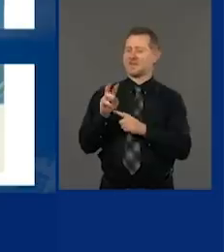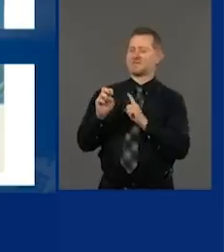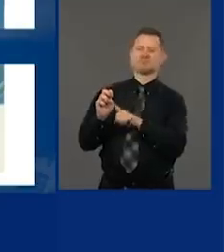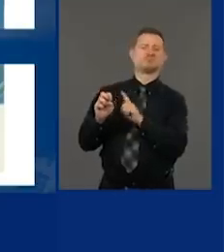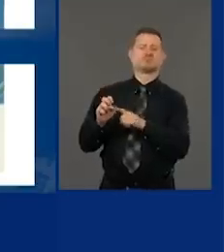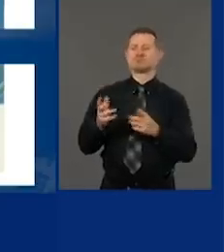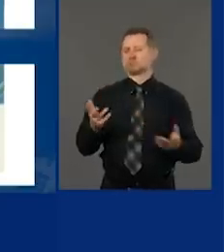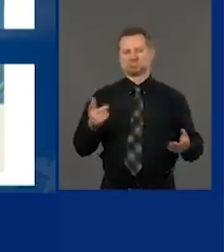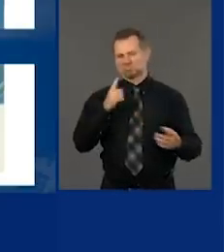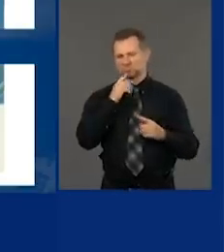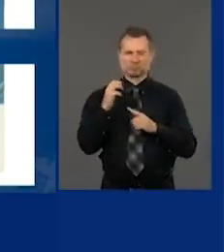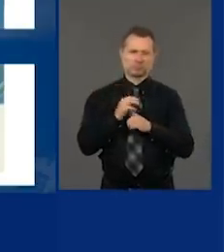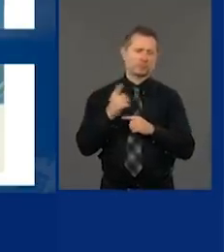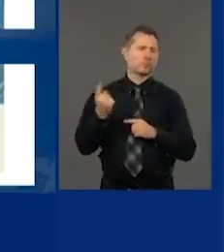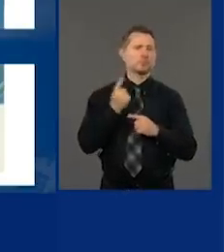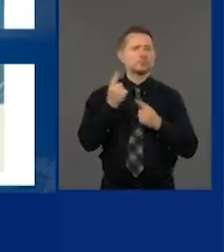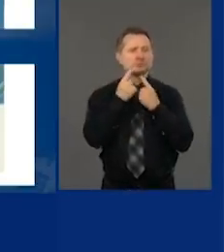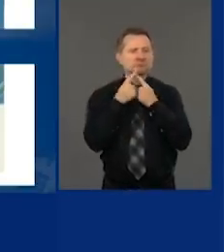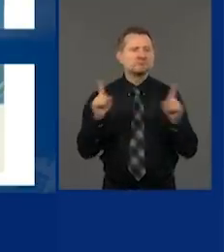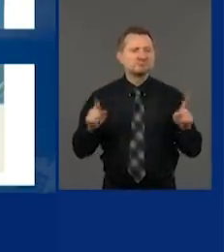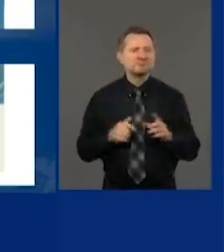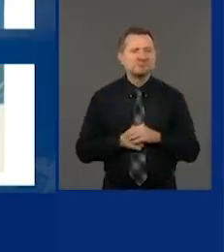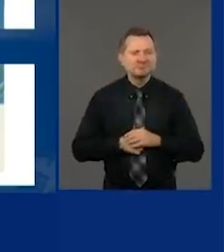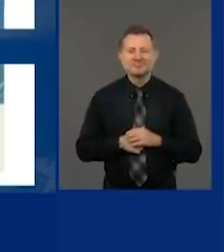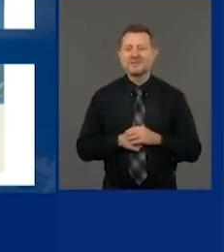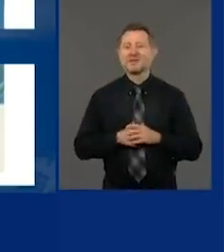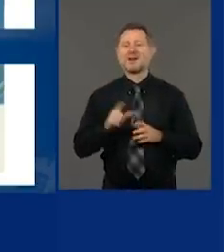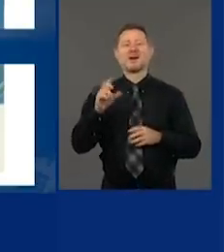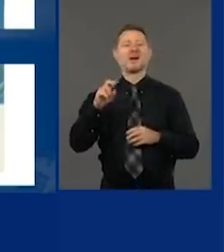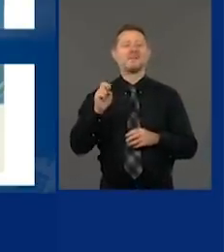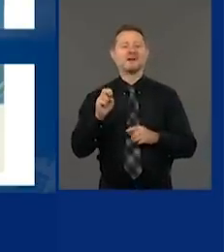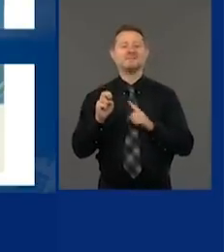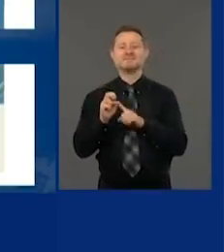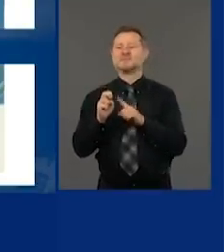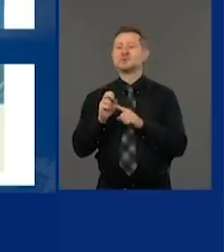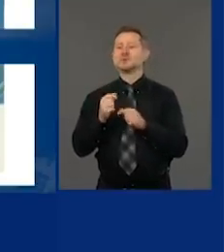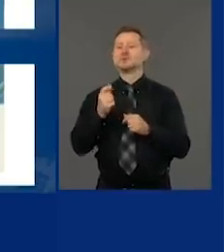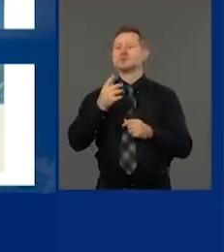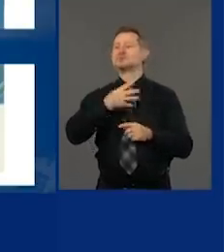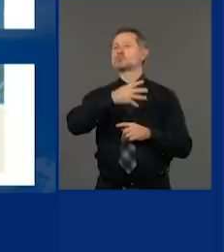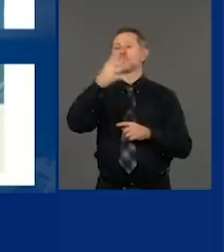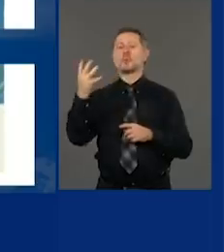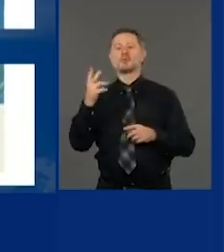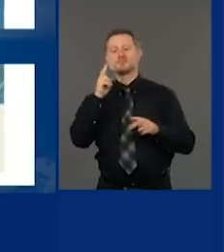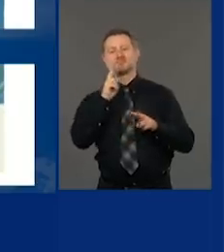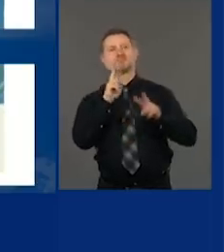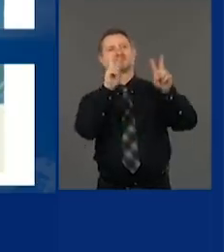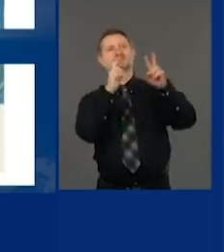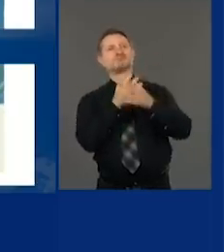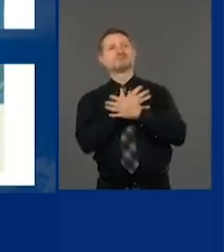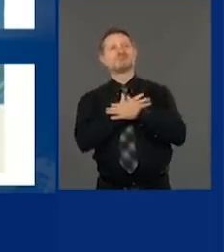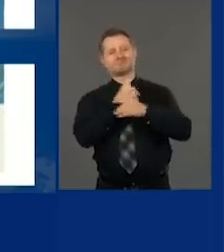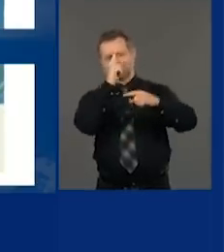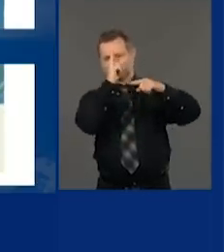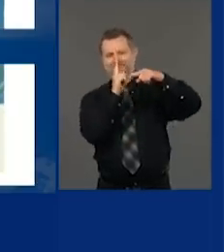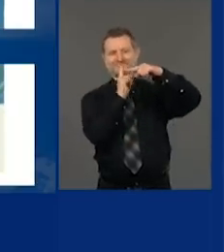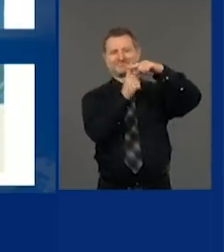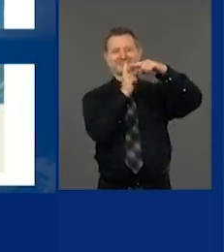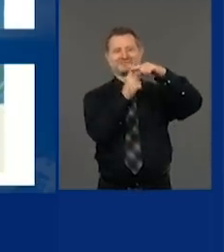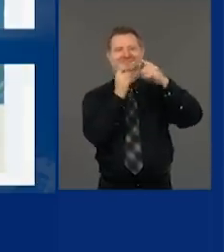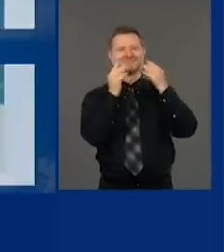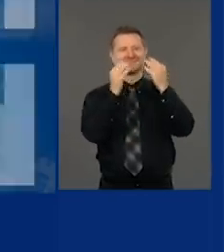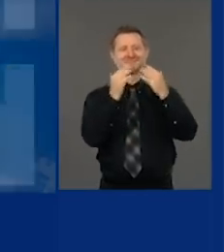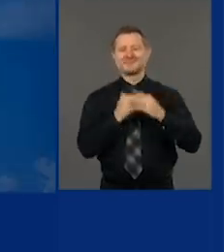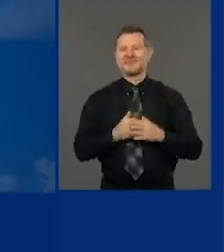the end of the day. Love is the rainbow. Timeline on the bottom. We forged